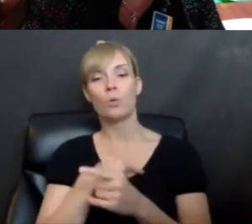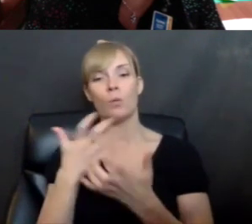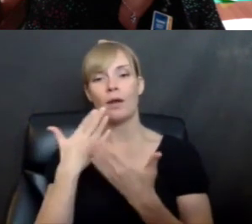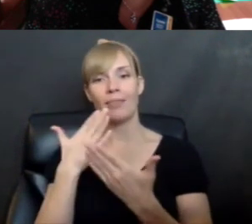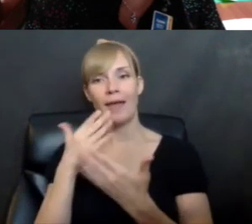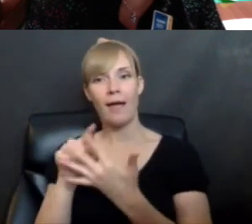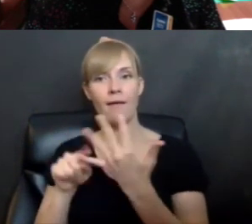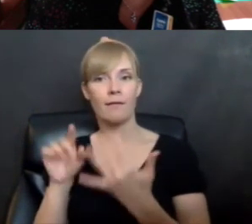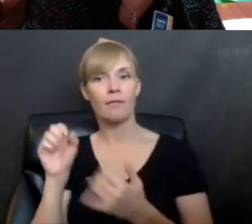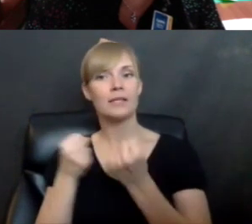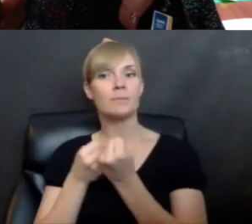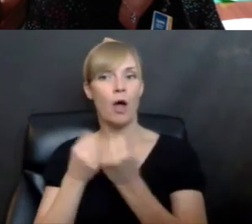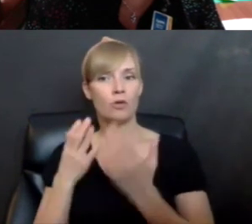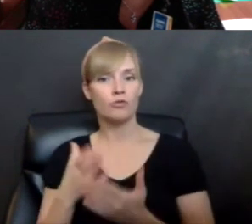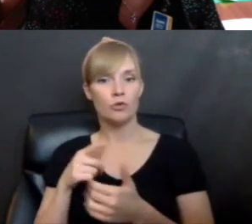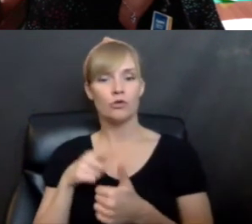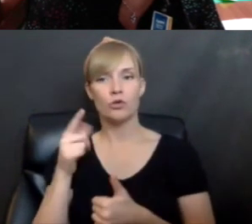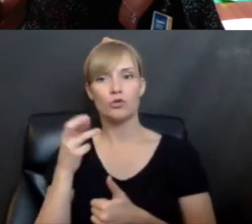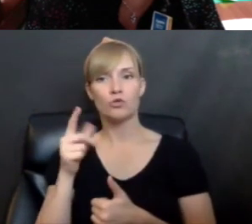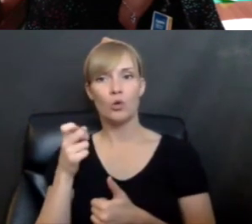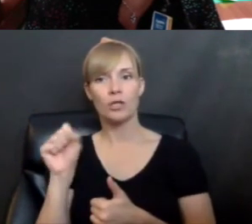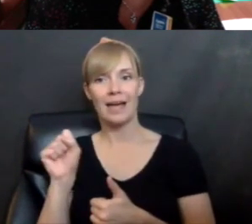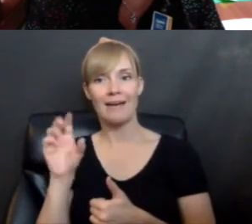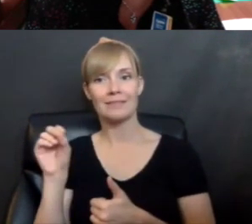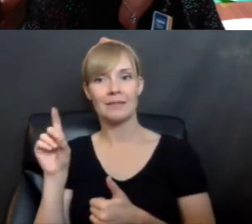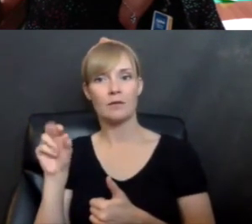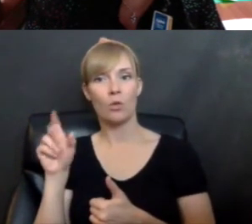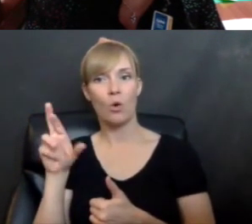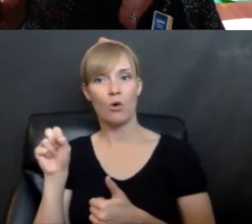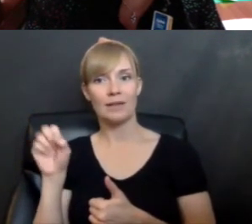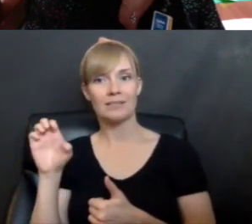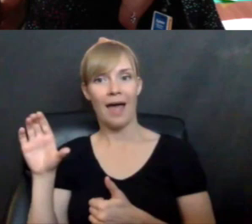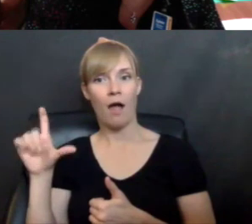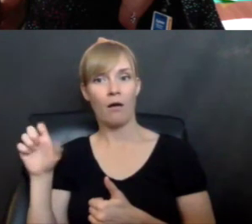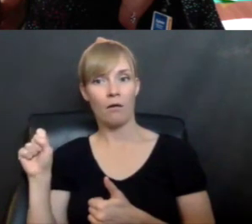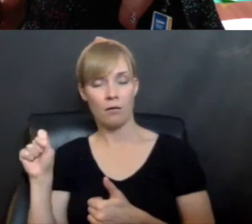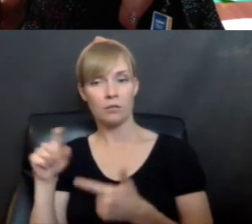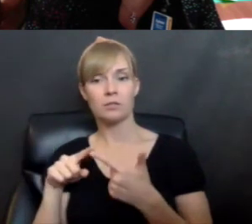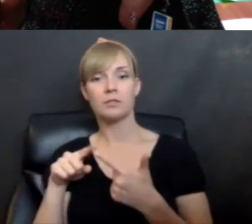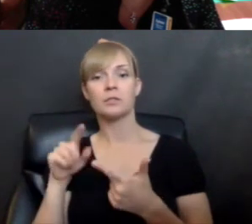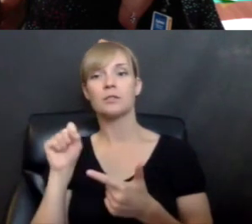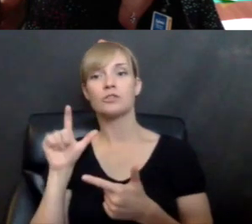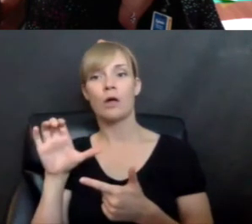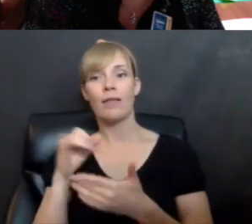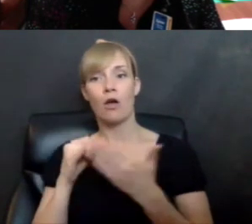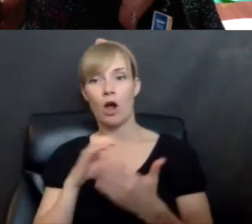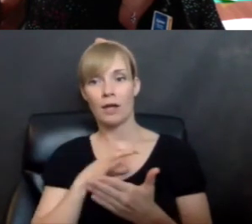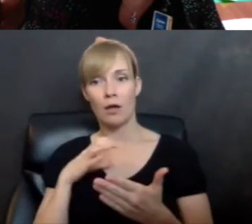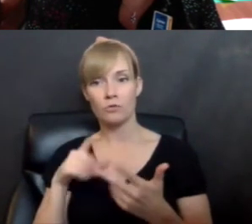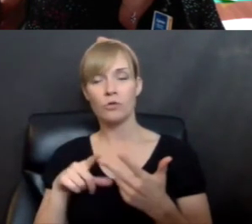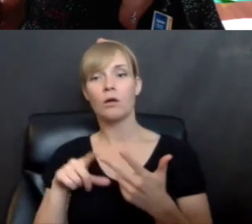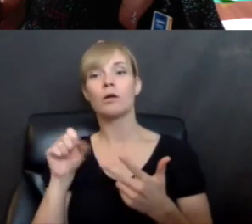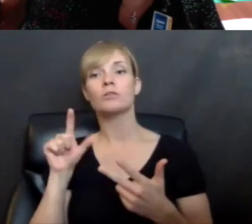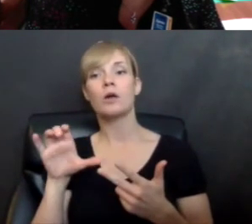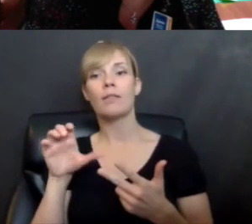of the book festival, the George S and Dolores Dorey Eccles Foundation, Salt Lake City Arts Council, Salt Lake City Zoot Arts and